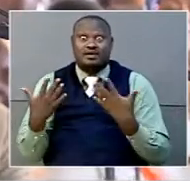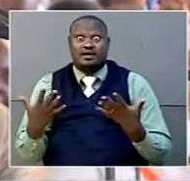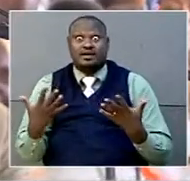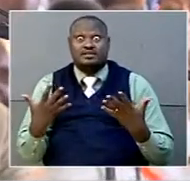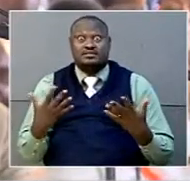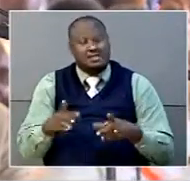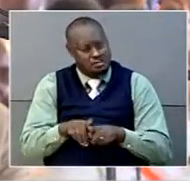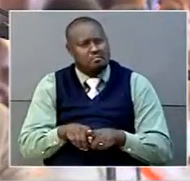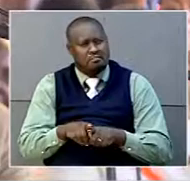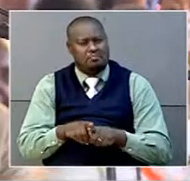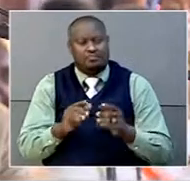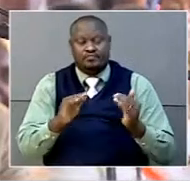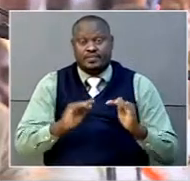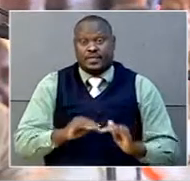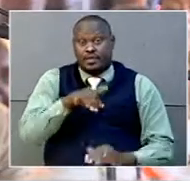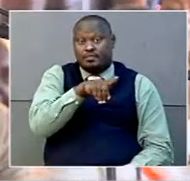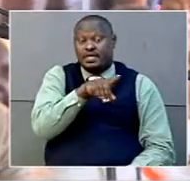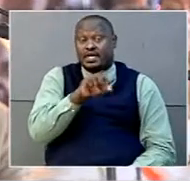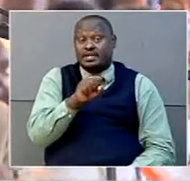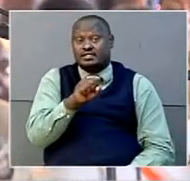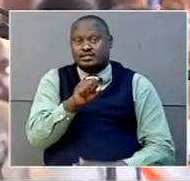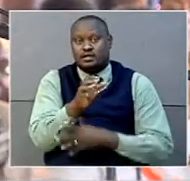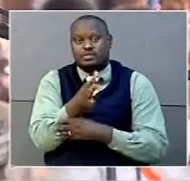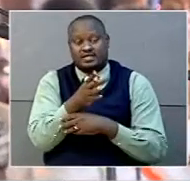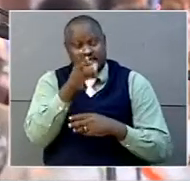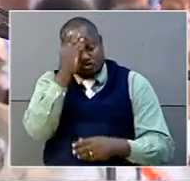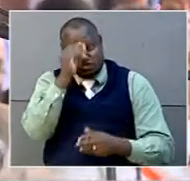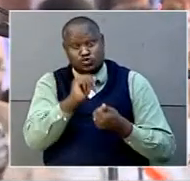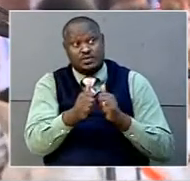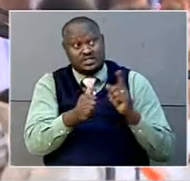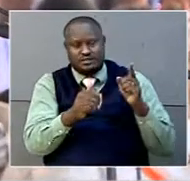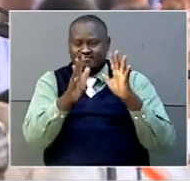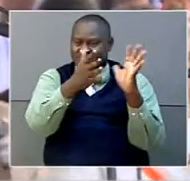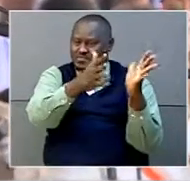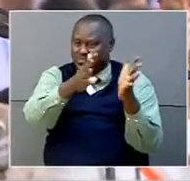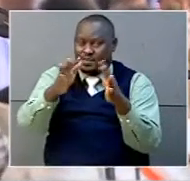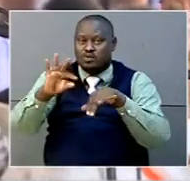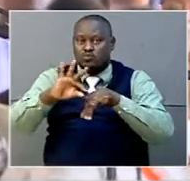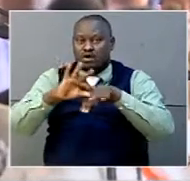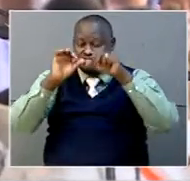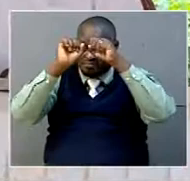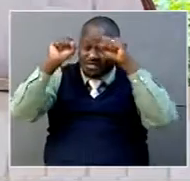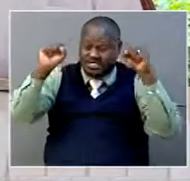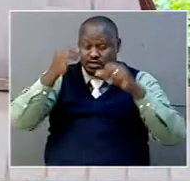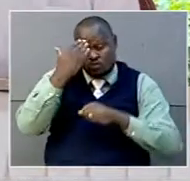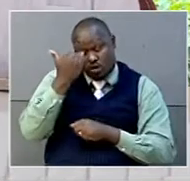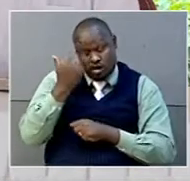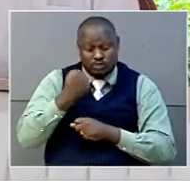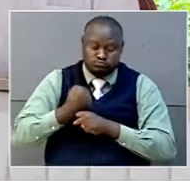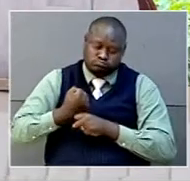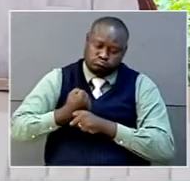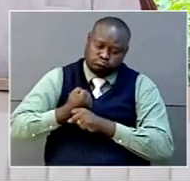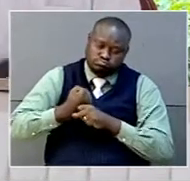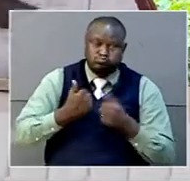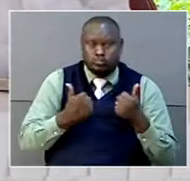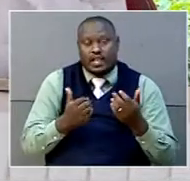Secretary of Ministry of Education and Sports, Mr. Alex Kakosa, commended Mrs. M70 for working effortlessly to improve the